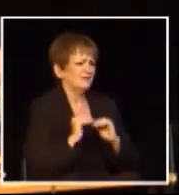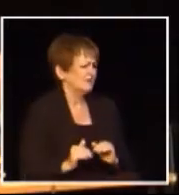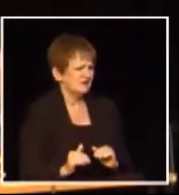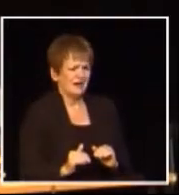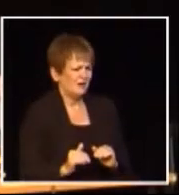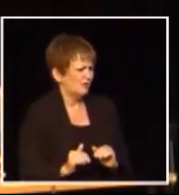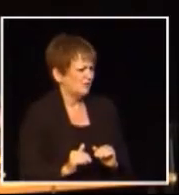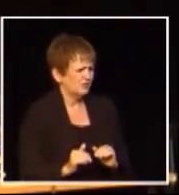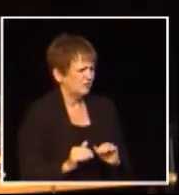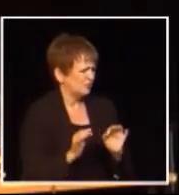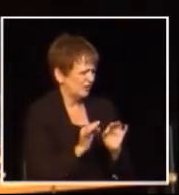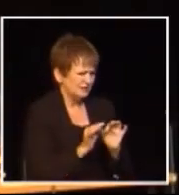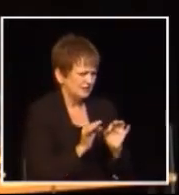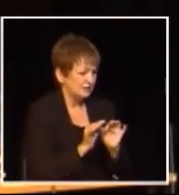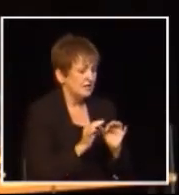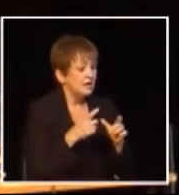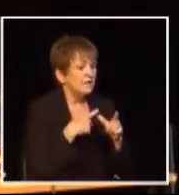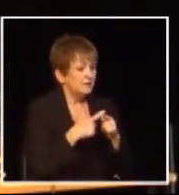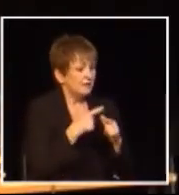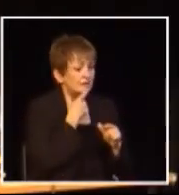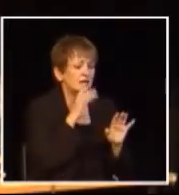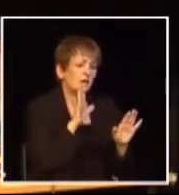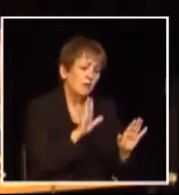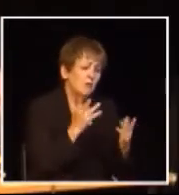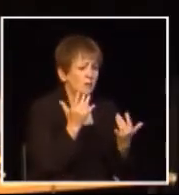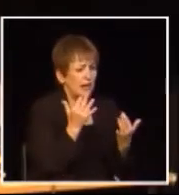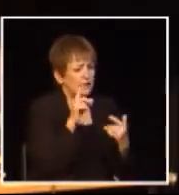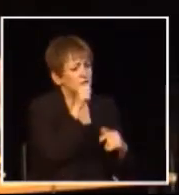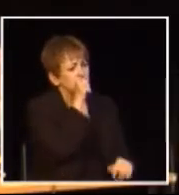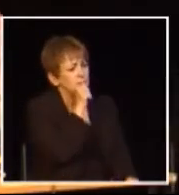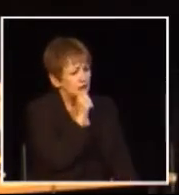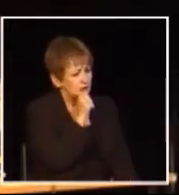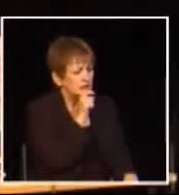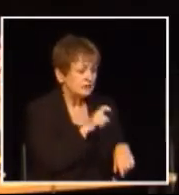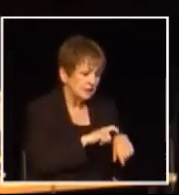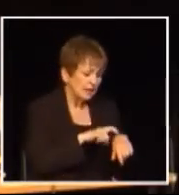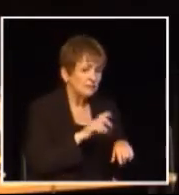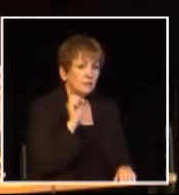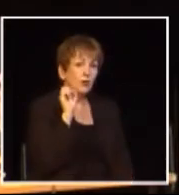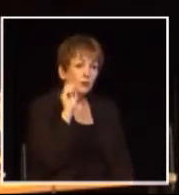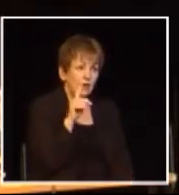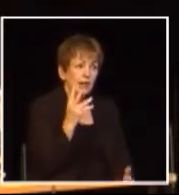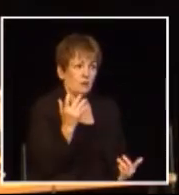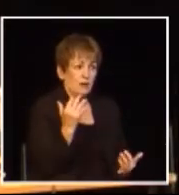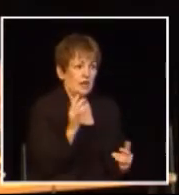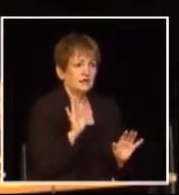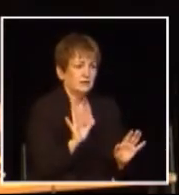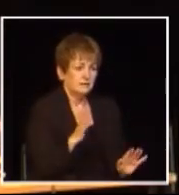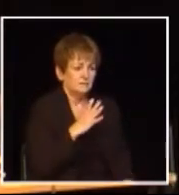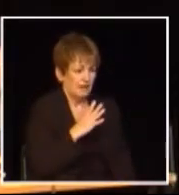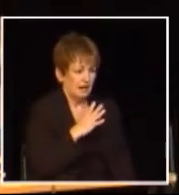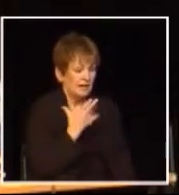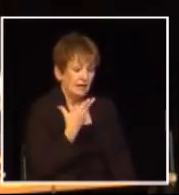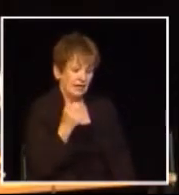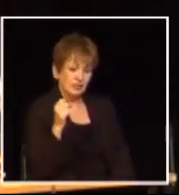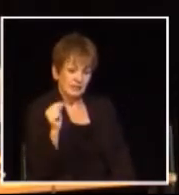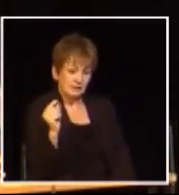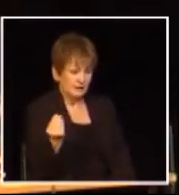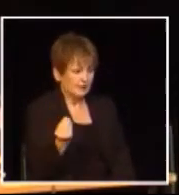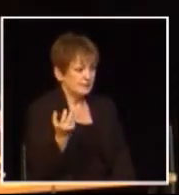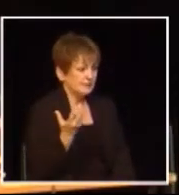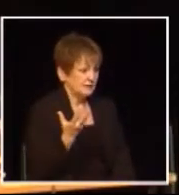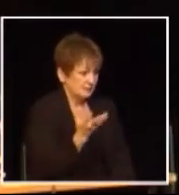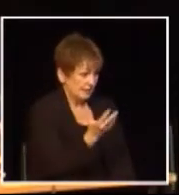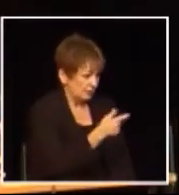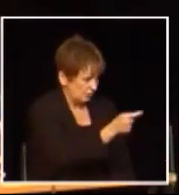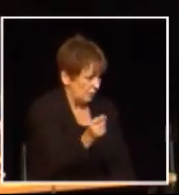up or staying the same certainly not coming down the line became well you got to give it time give it time alright let's give it